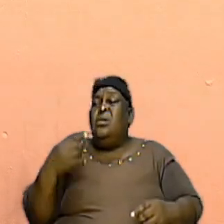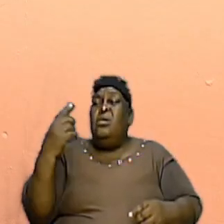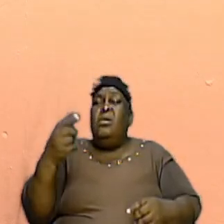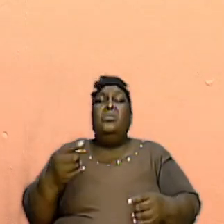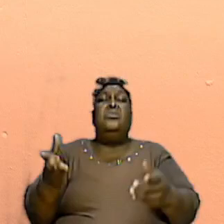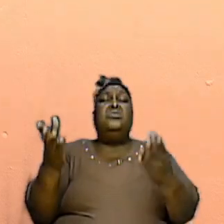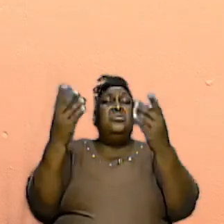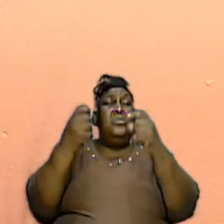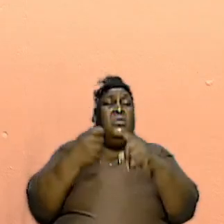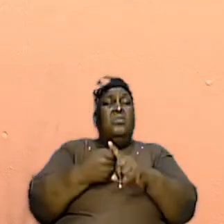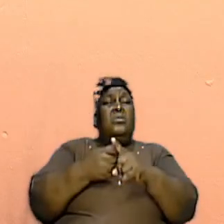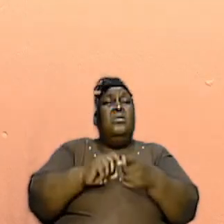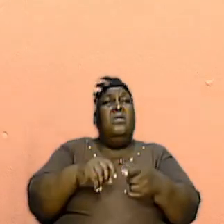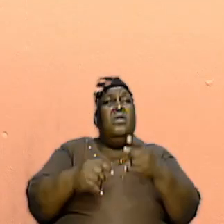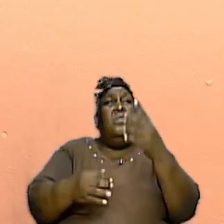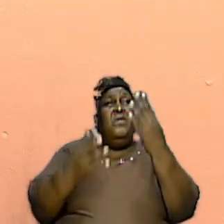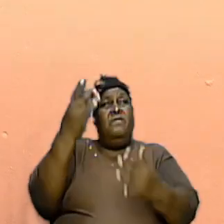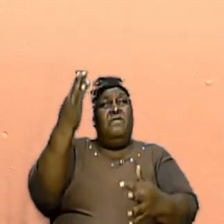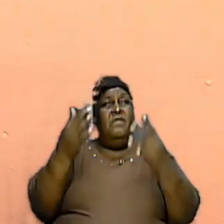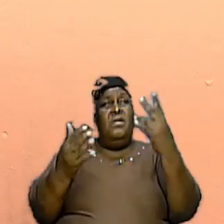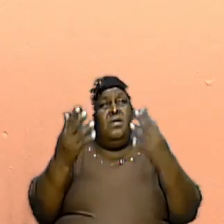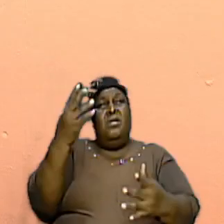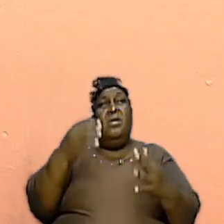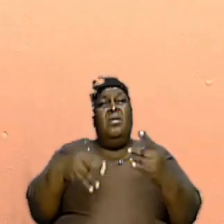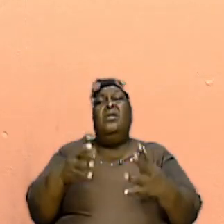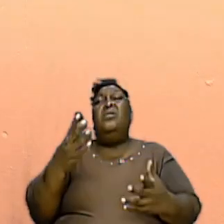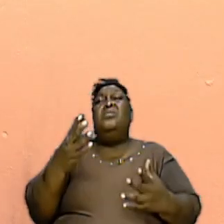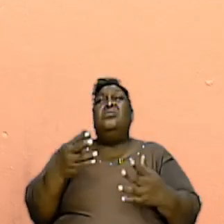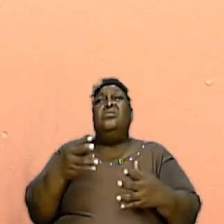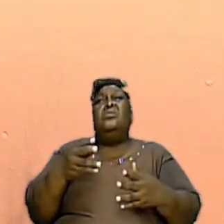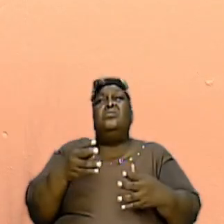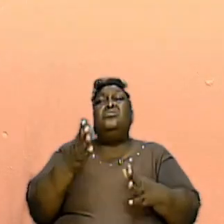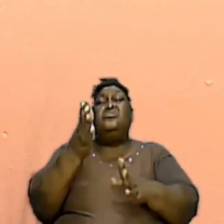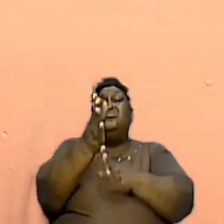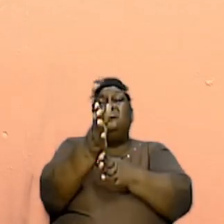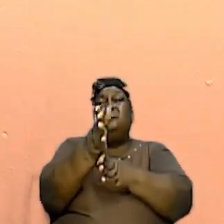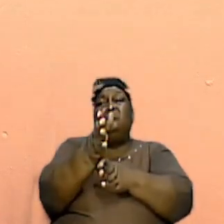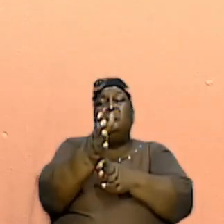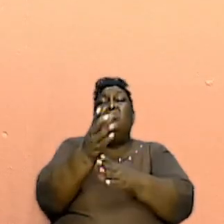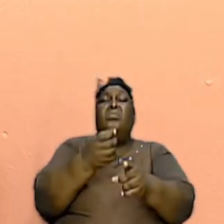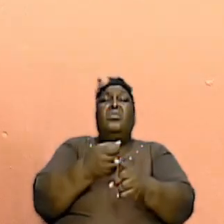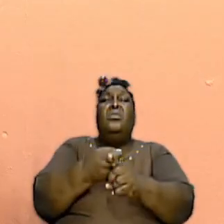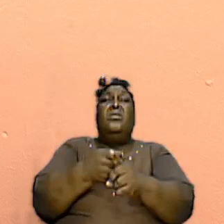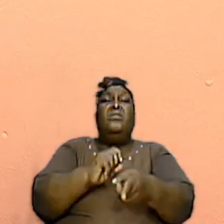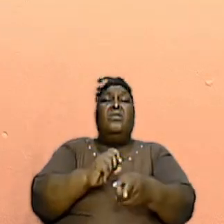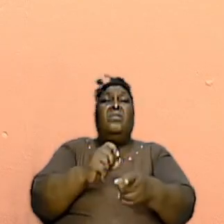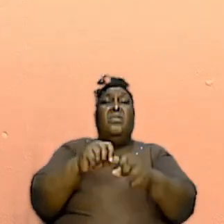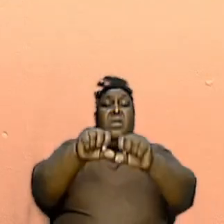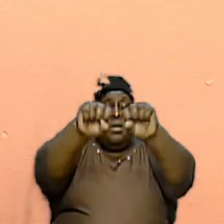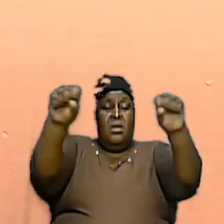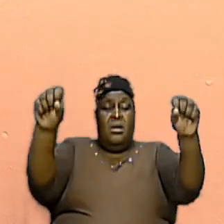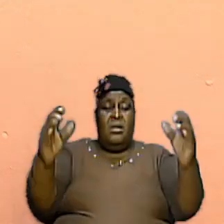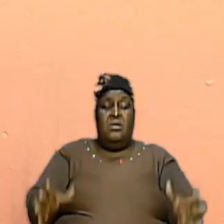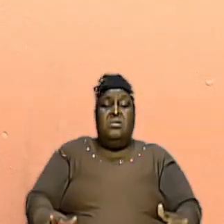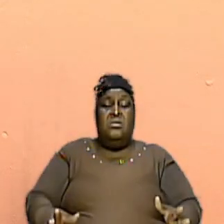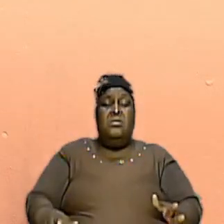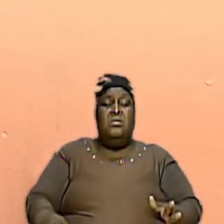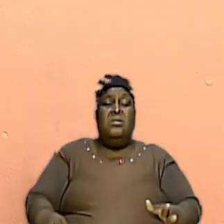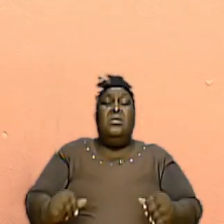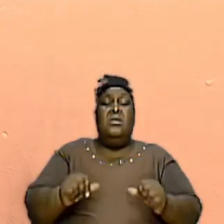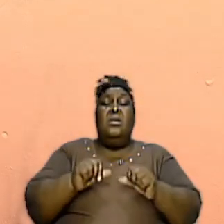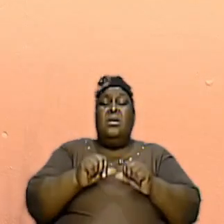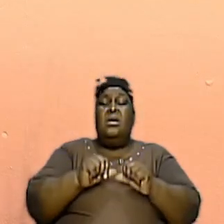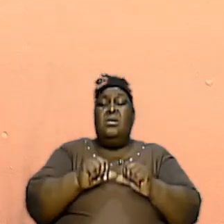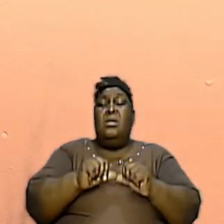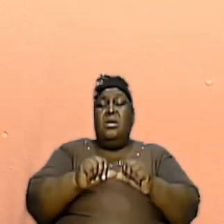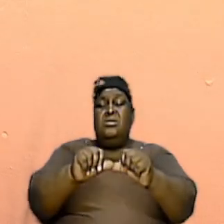that was outside, straight from the altar itself, to keep the fire burning on the inside. No